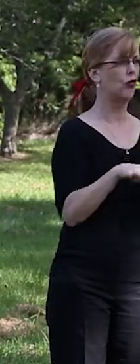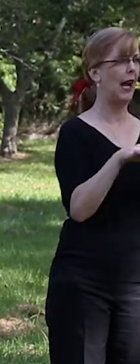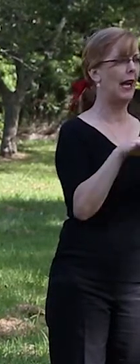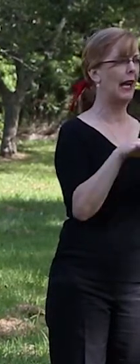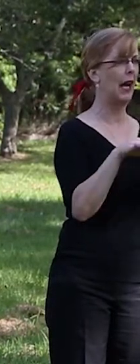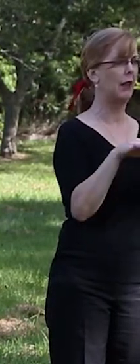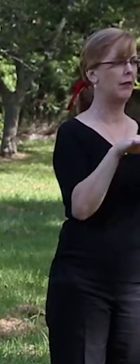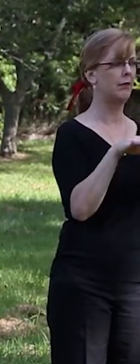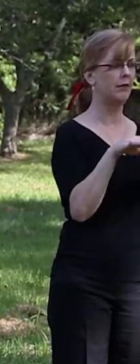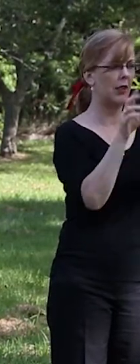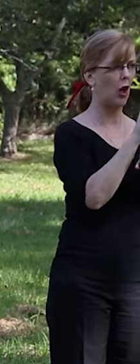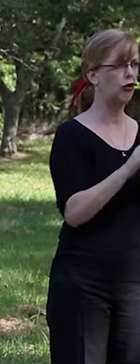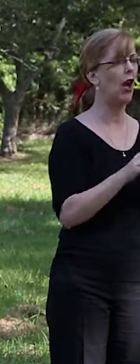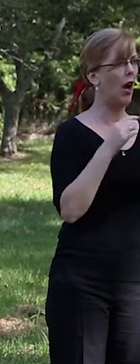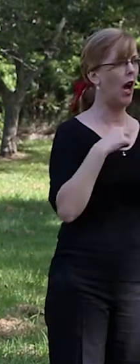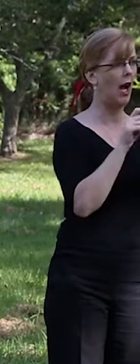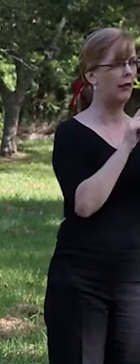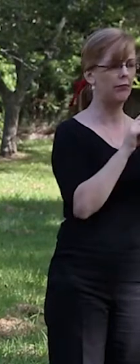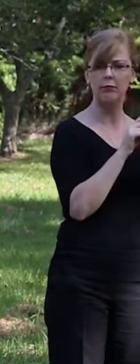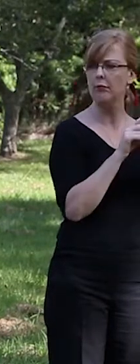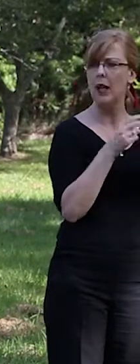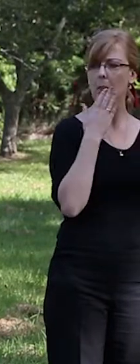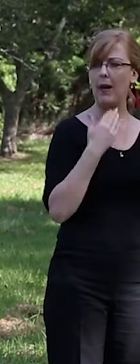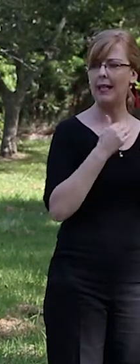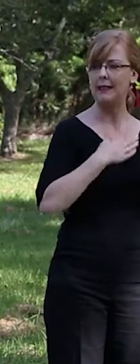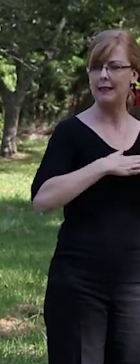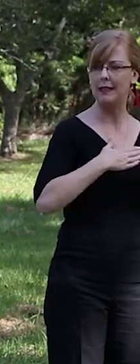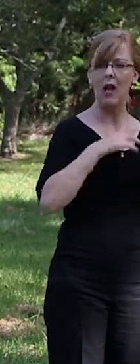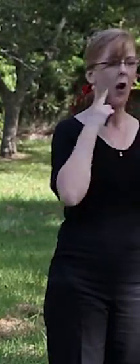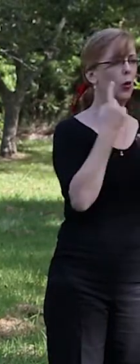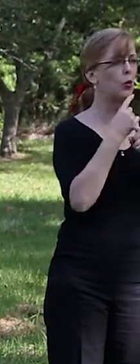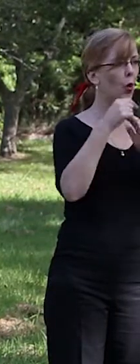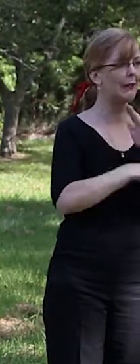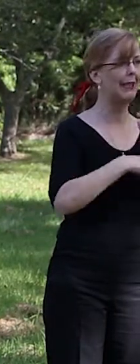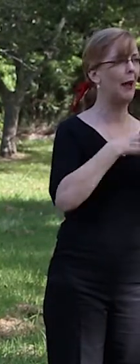just prepared some notes, so just please bear with me and I'll get into the detail.